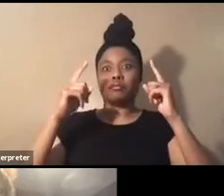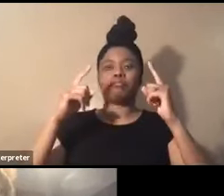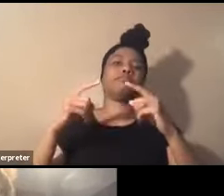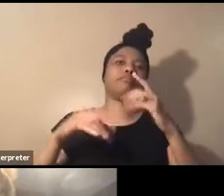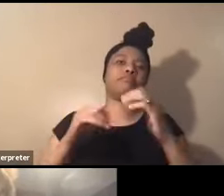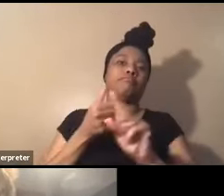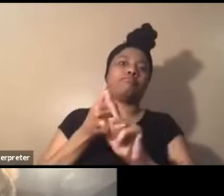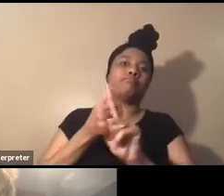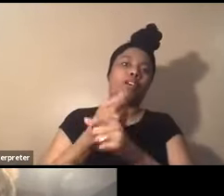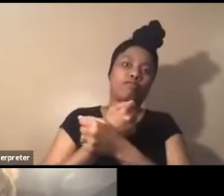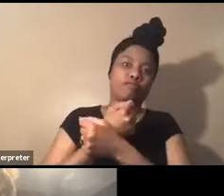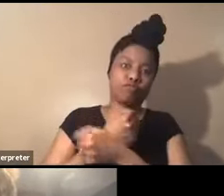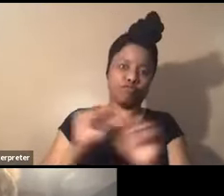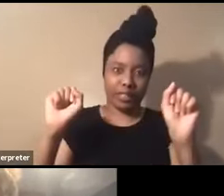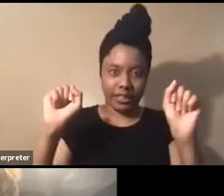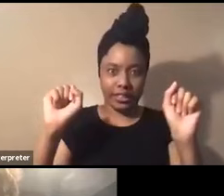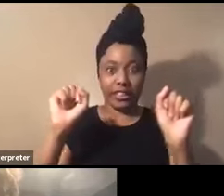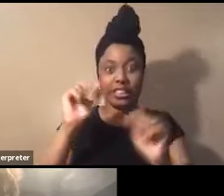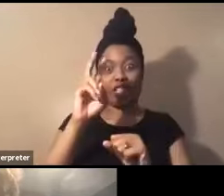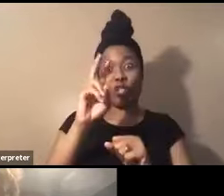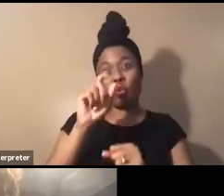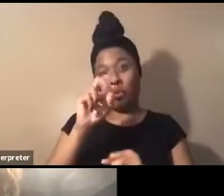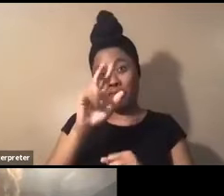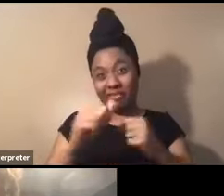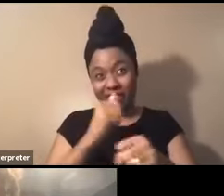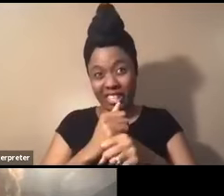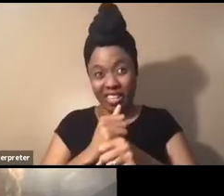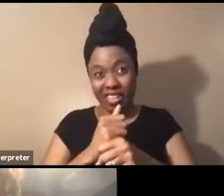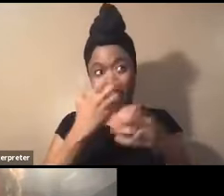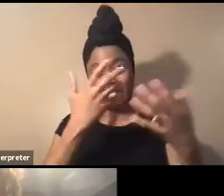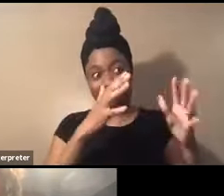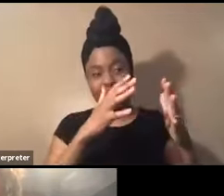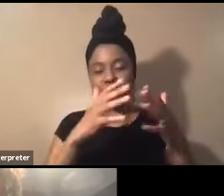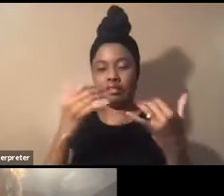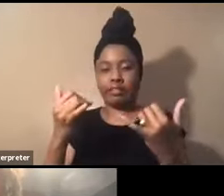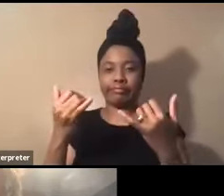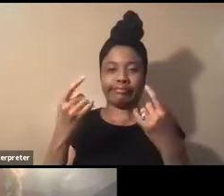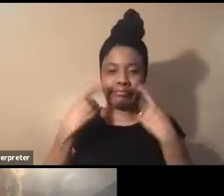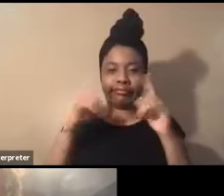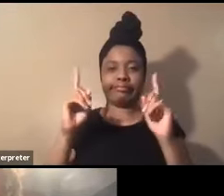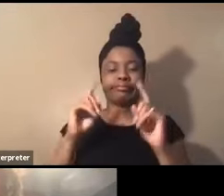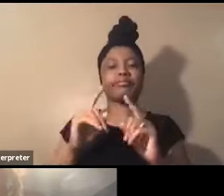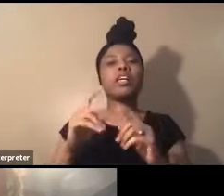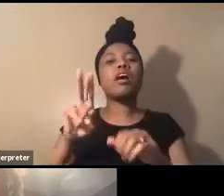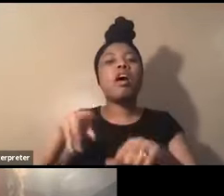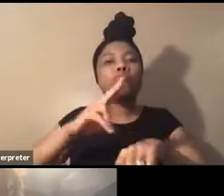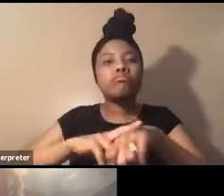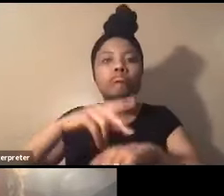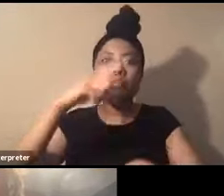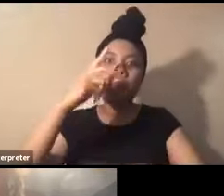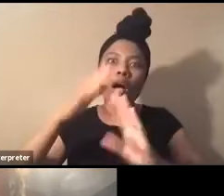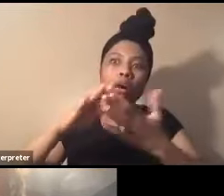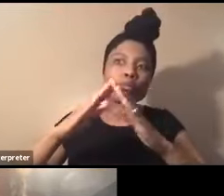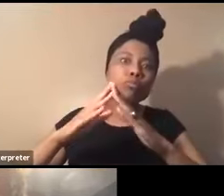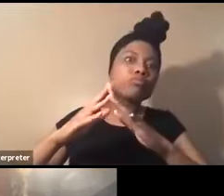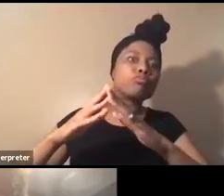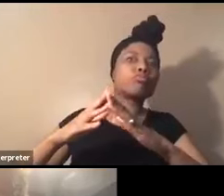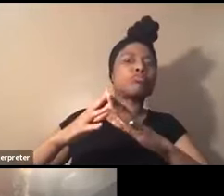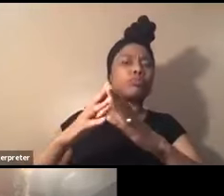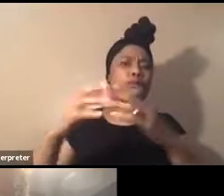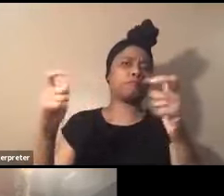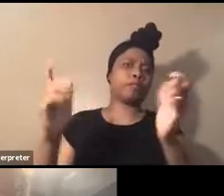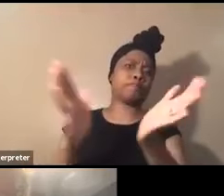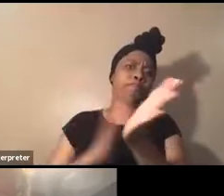a whole two and a half years after the fact. Um, and of course, in the black community, this is a huge cause for celebration